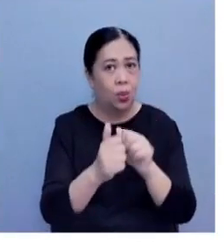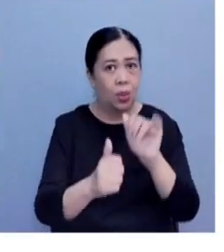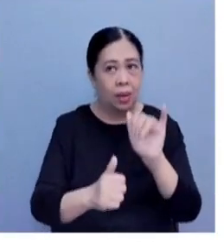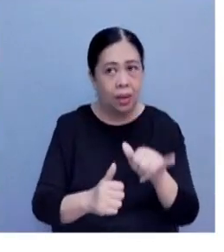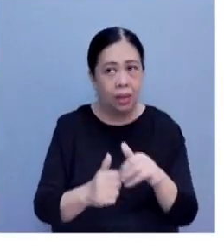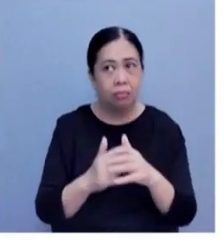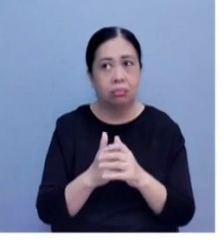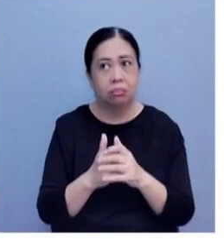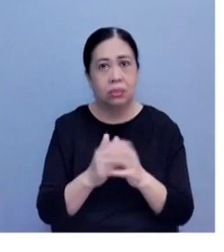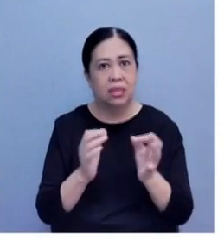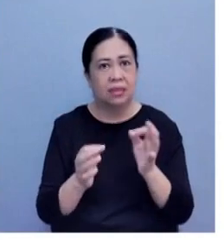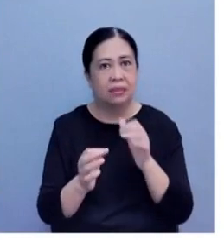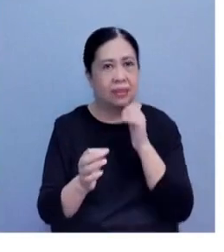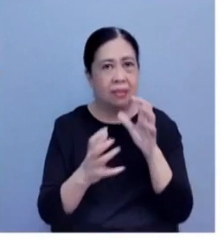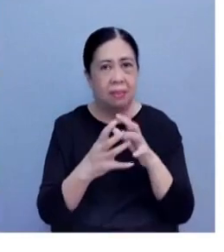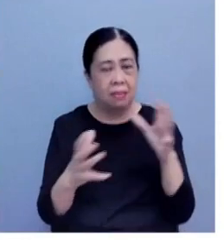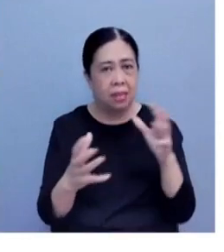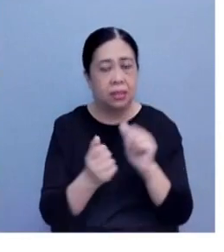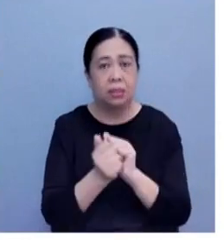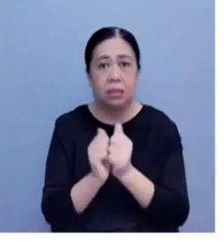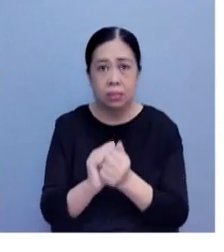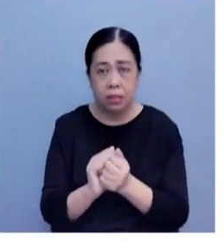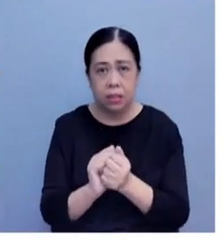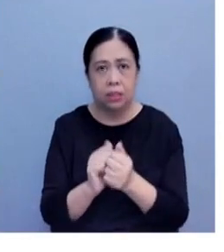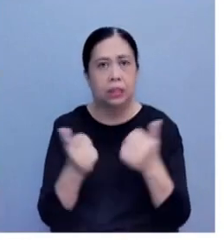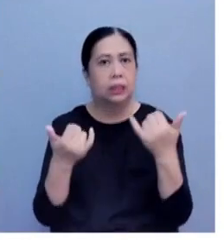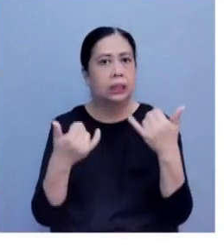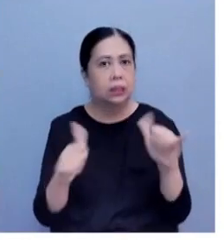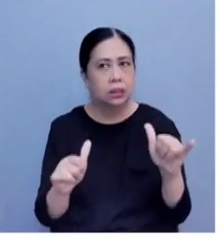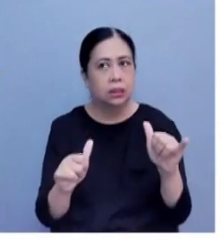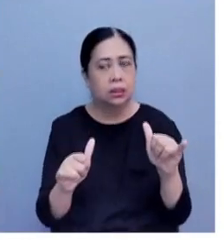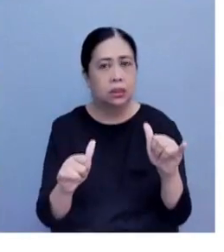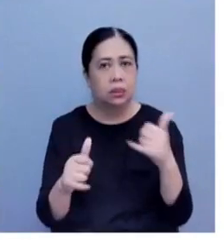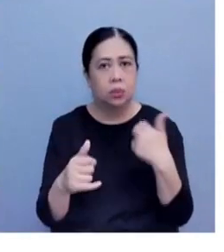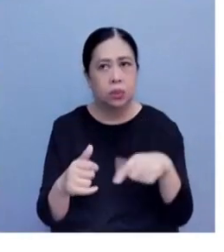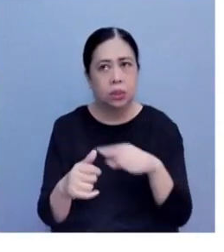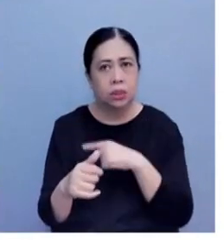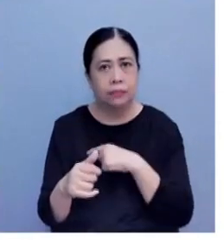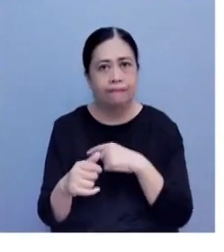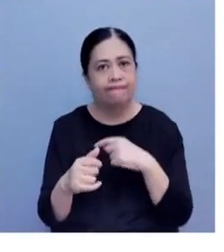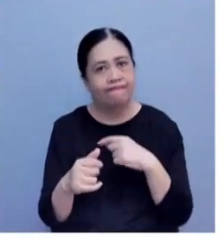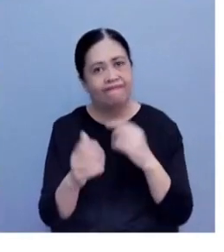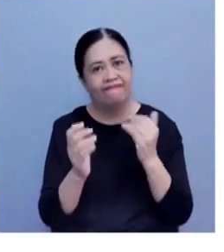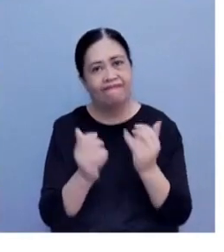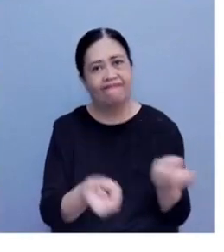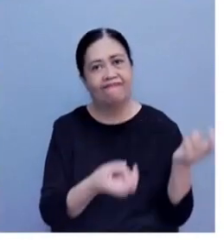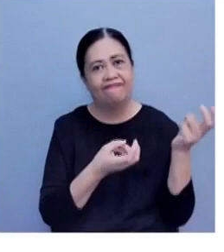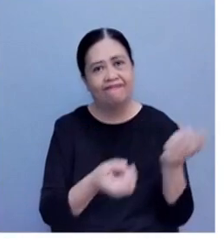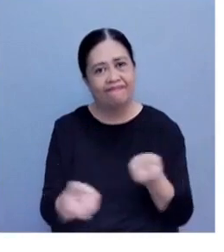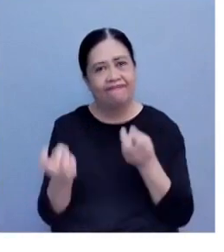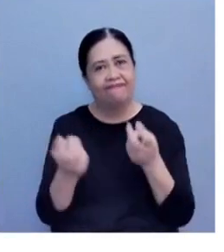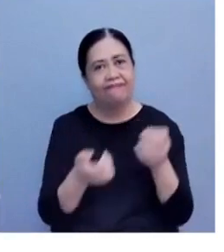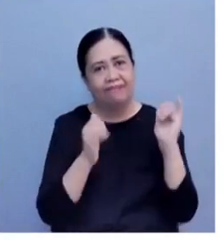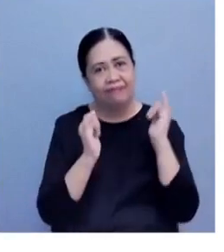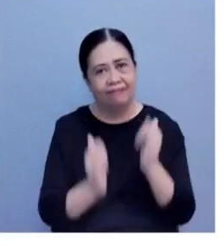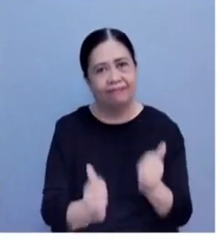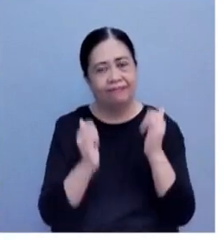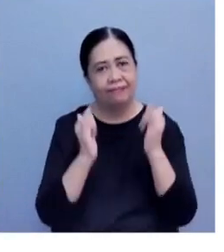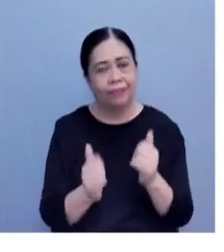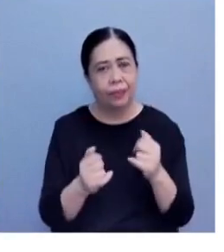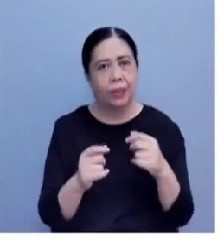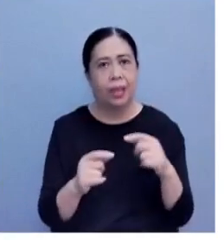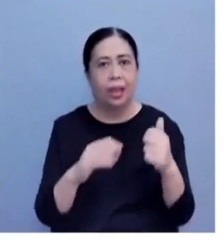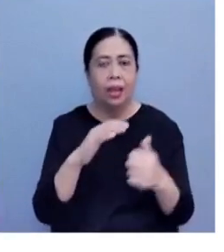kung hindi talaga substantial ang amendments, still, we are in this cycle. Ganun pa rin under the Marcos Jr.